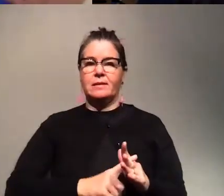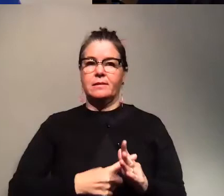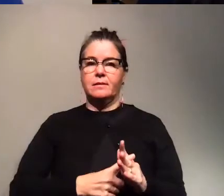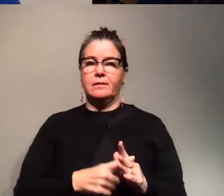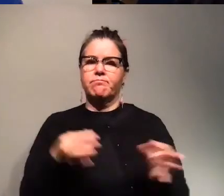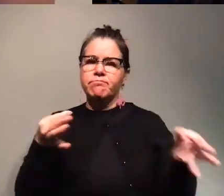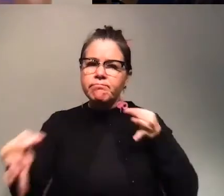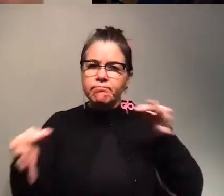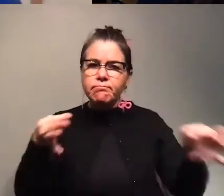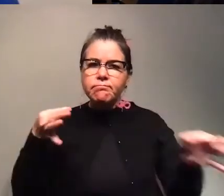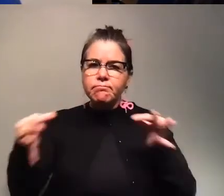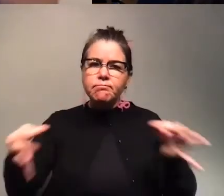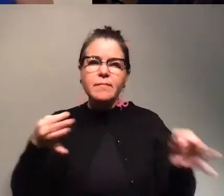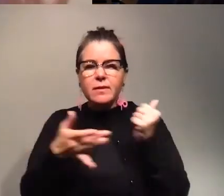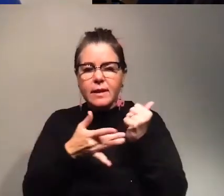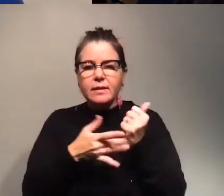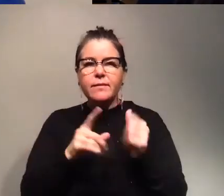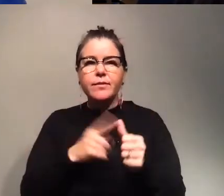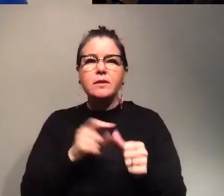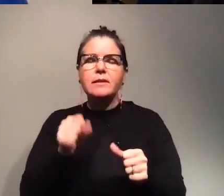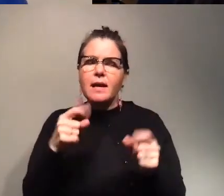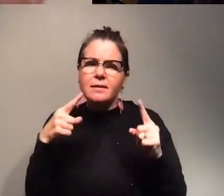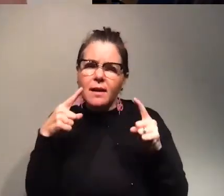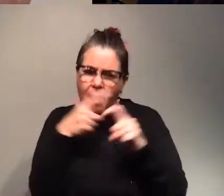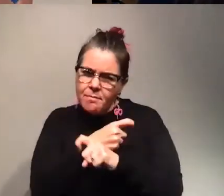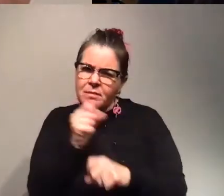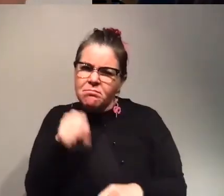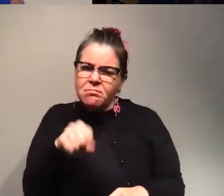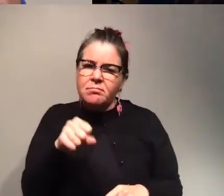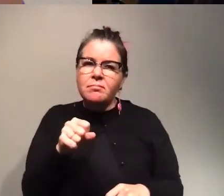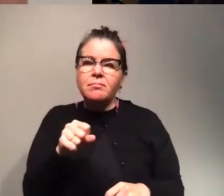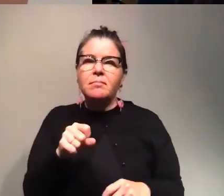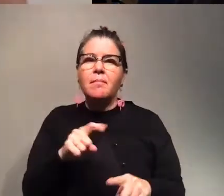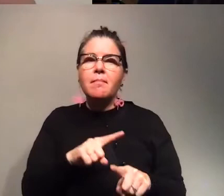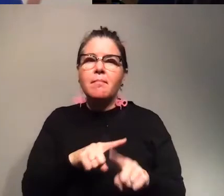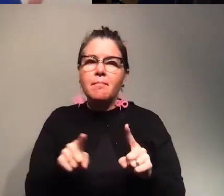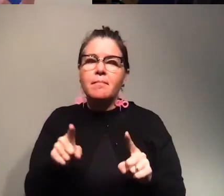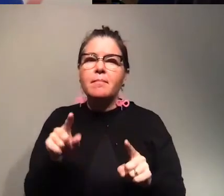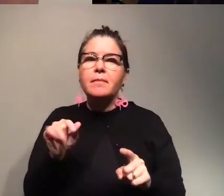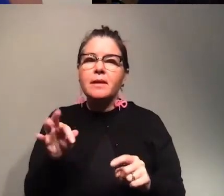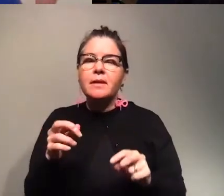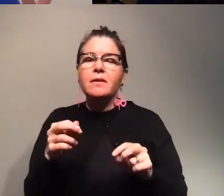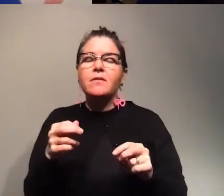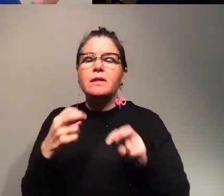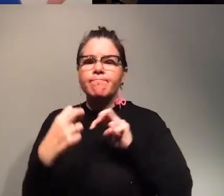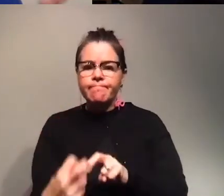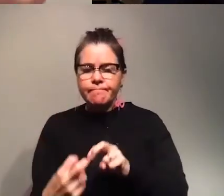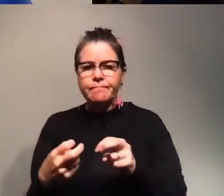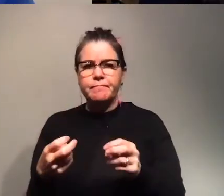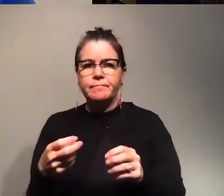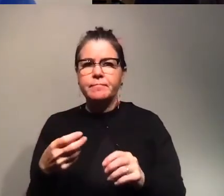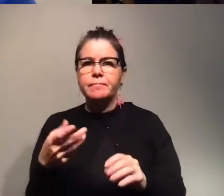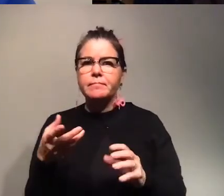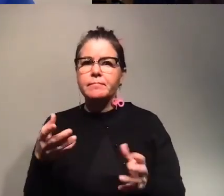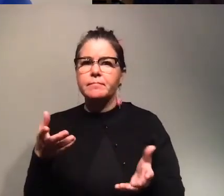explain these techniques because yes they are complex but if we really sit down and say like here is what